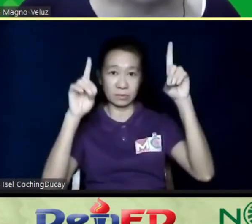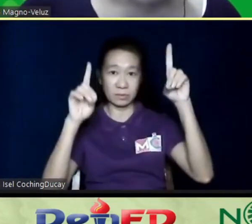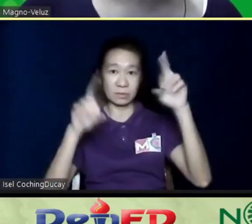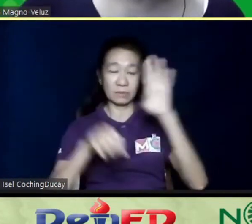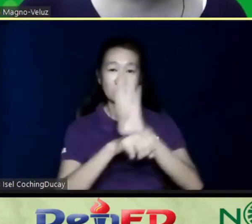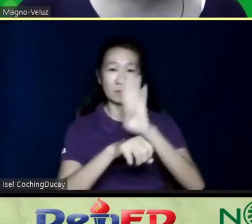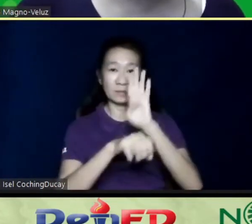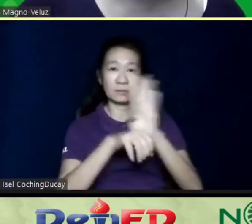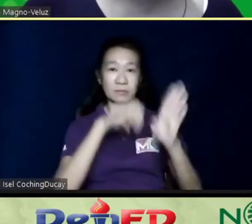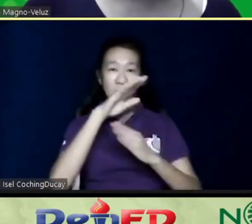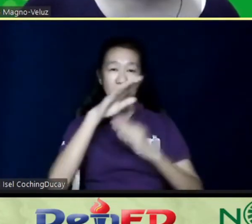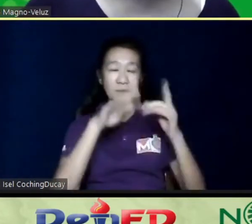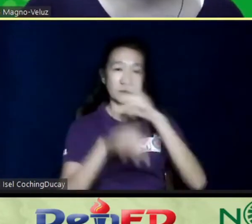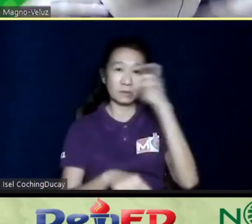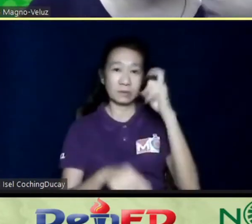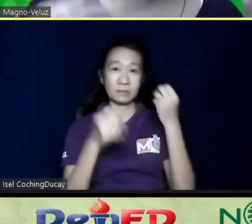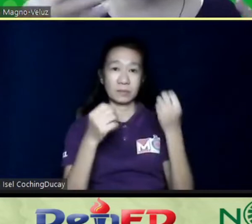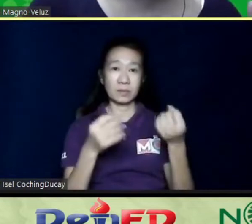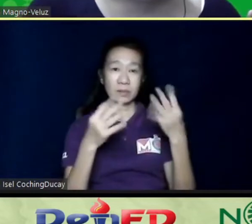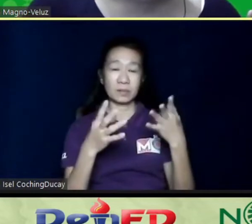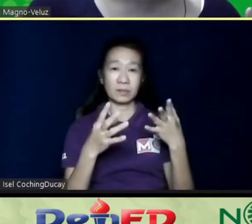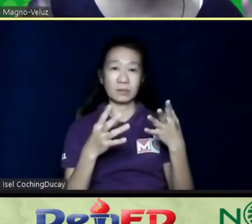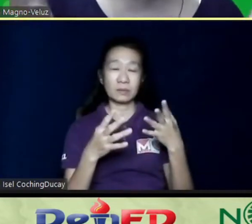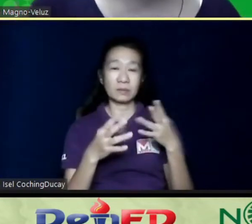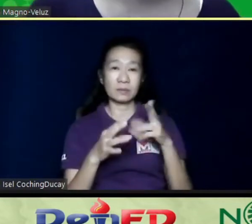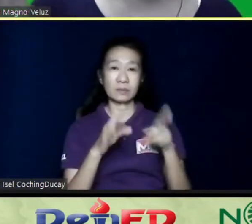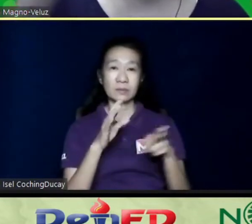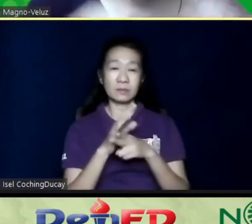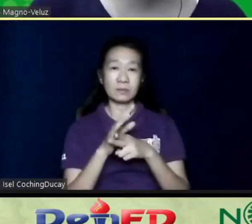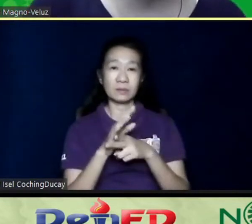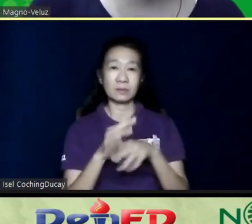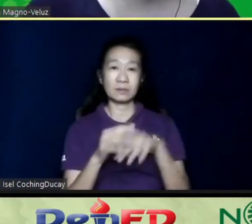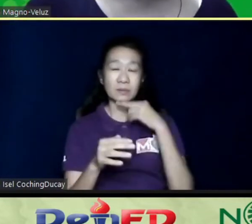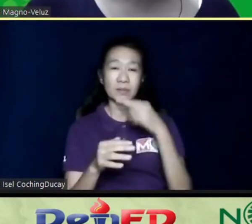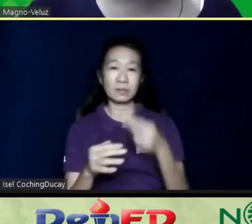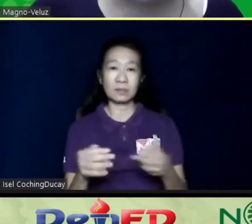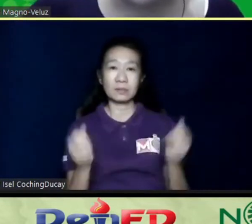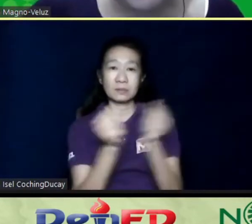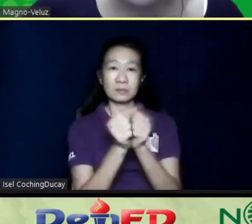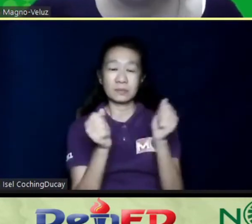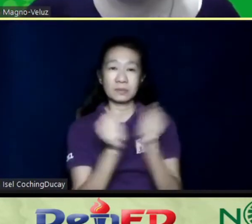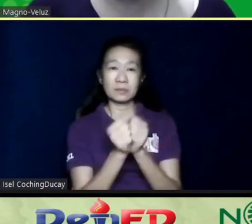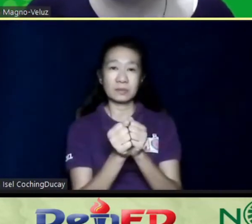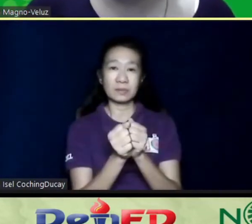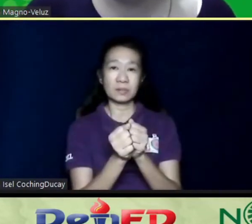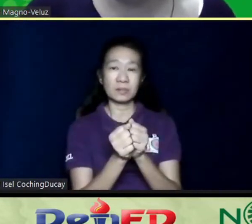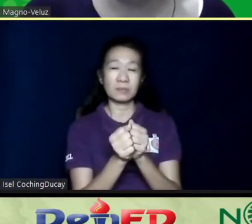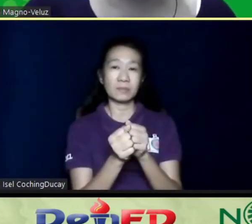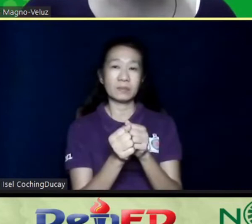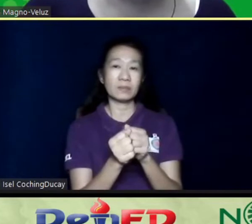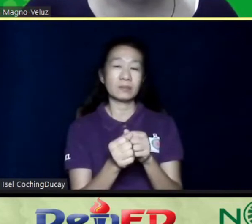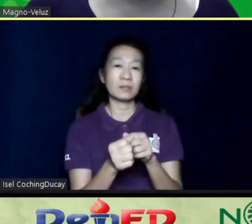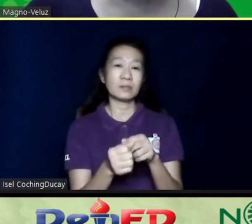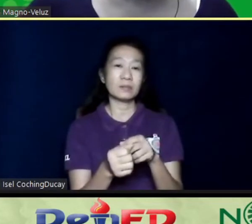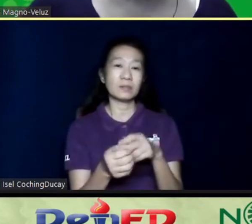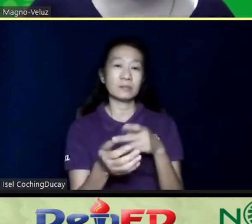basics kasi marami silang mga hidden costs na hindi na i-integrate into their pricing. So, there